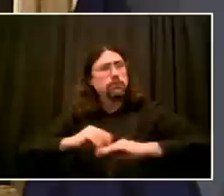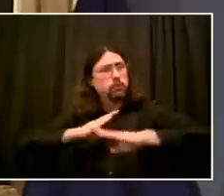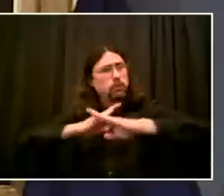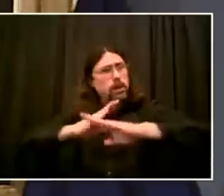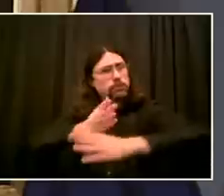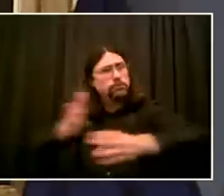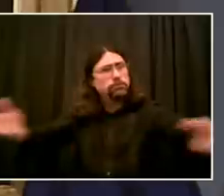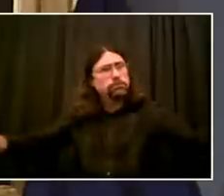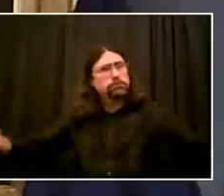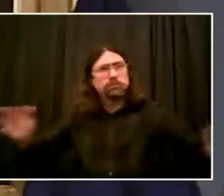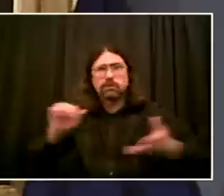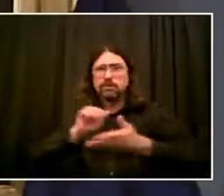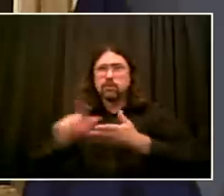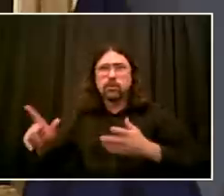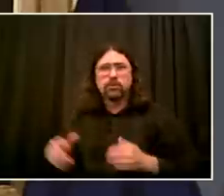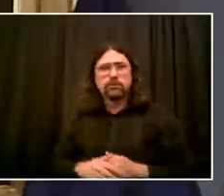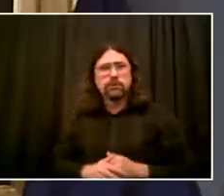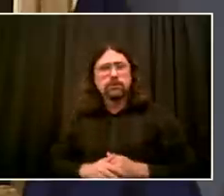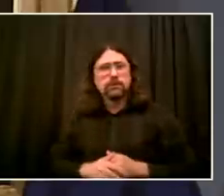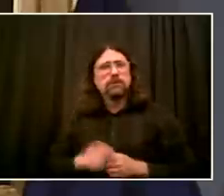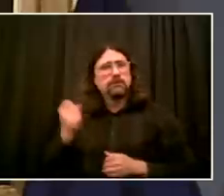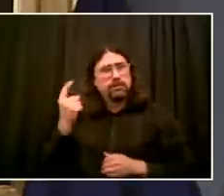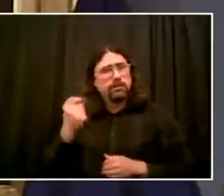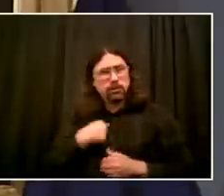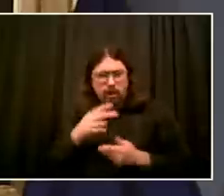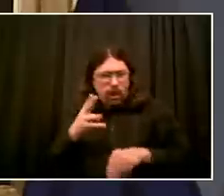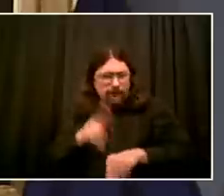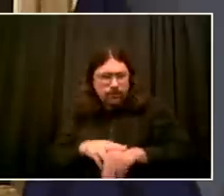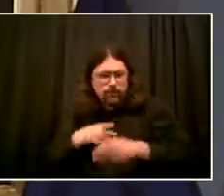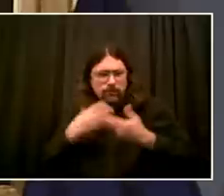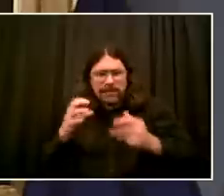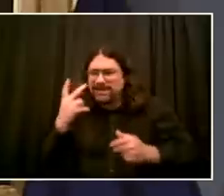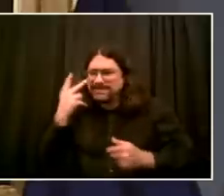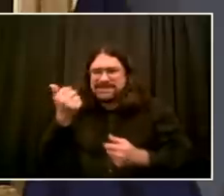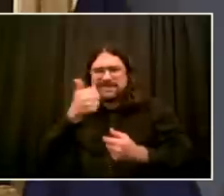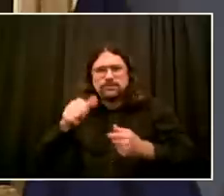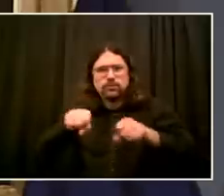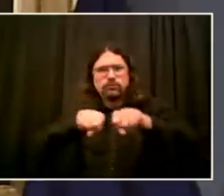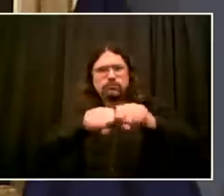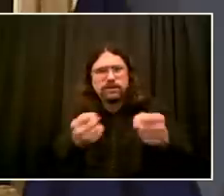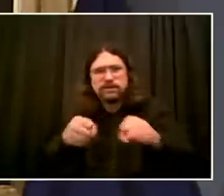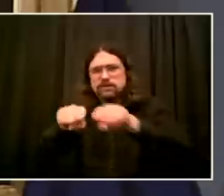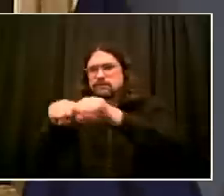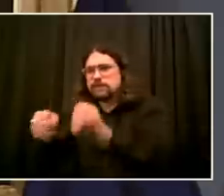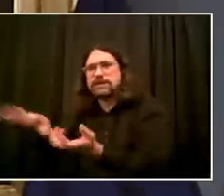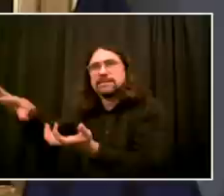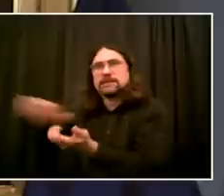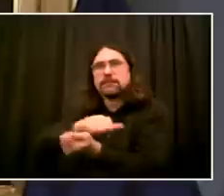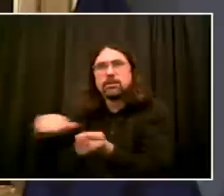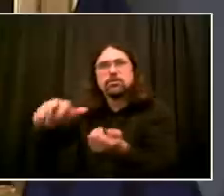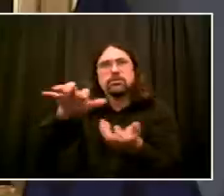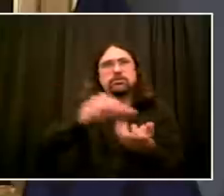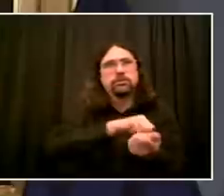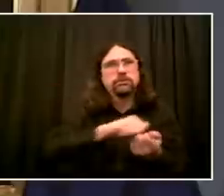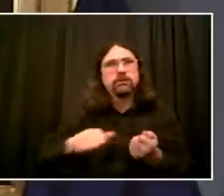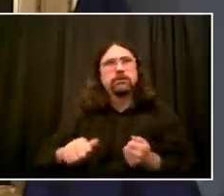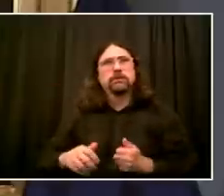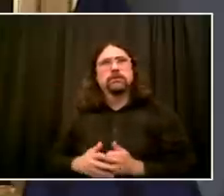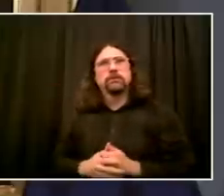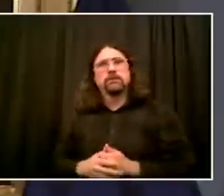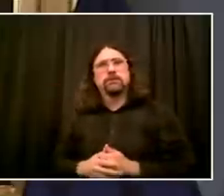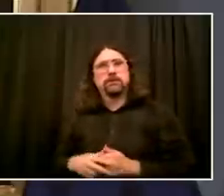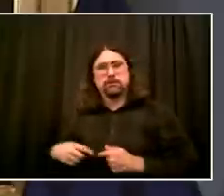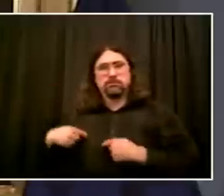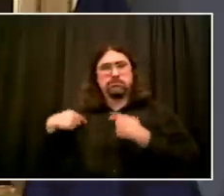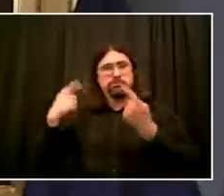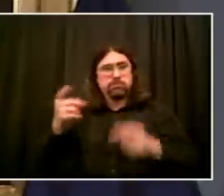job. There are ugly moments that we've seen. But we are holding New York City down, and we're going to continue to do that. And lastly, I